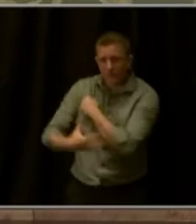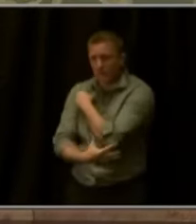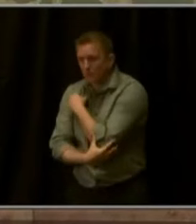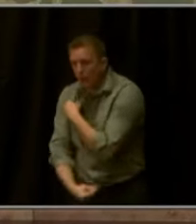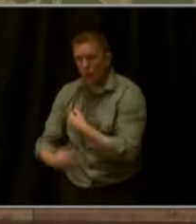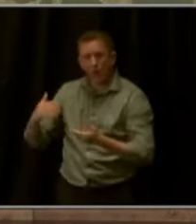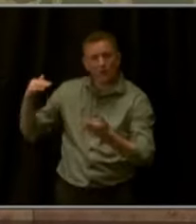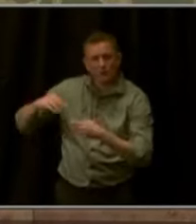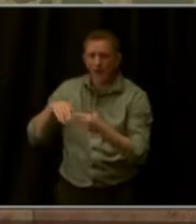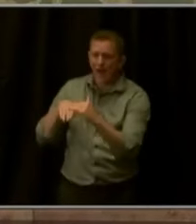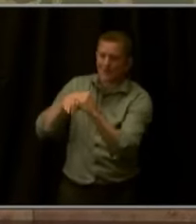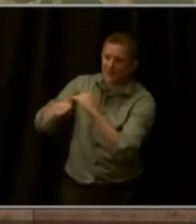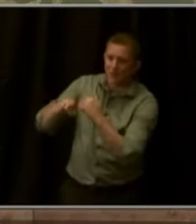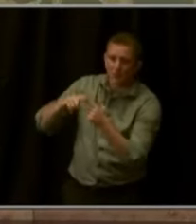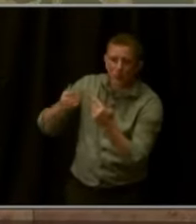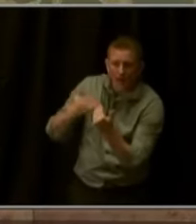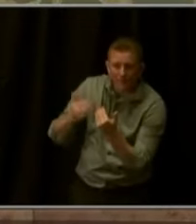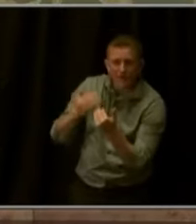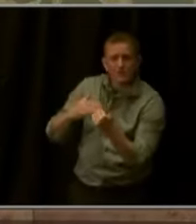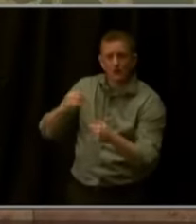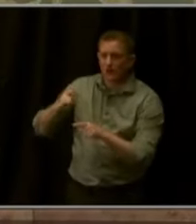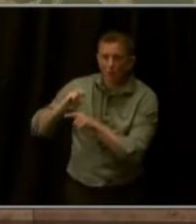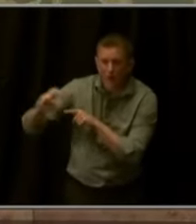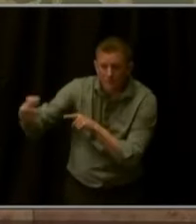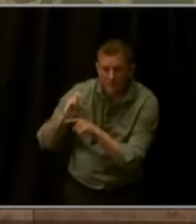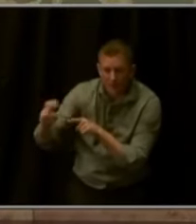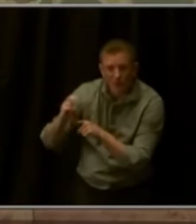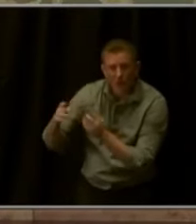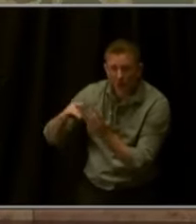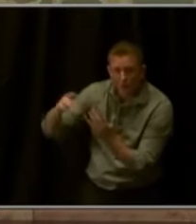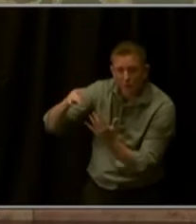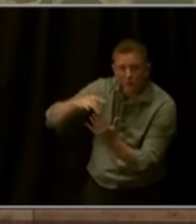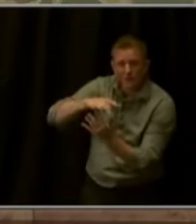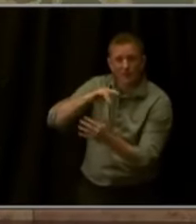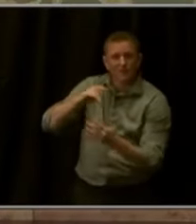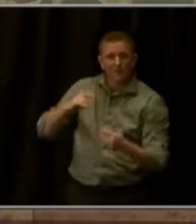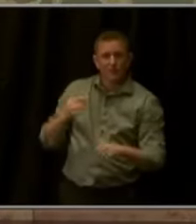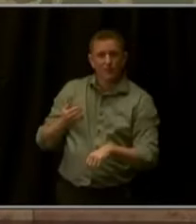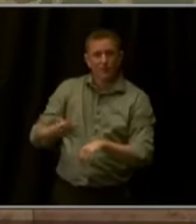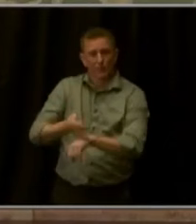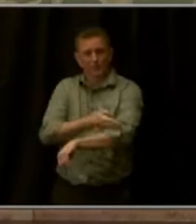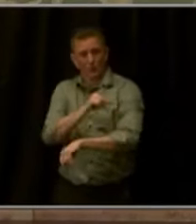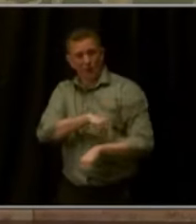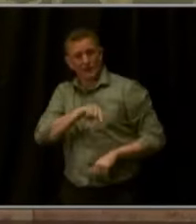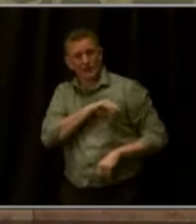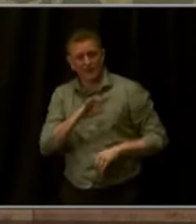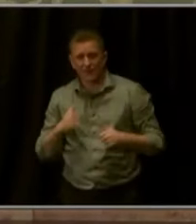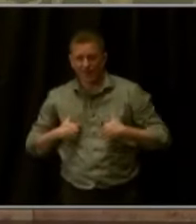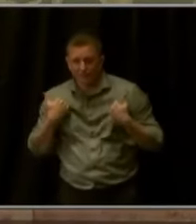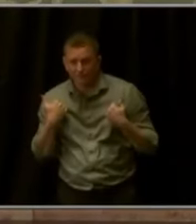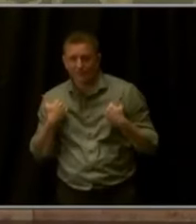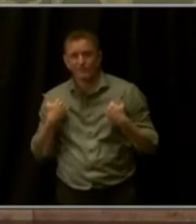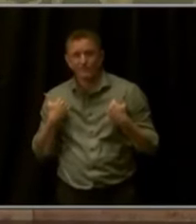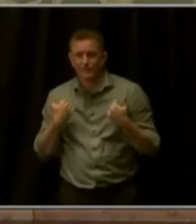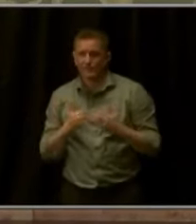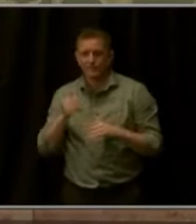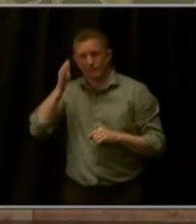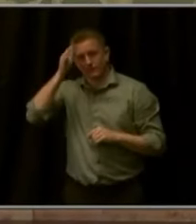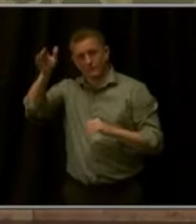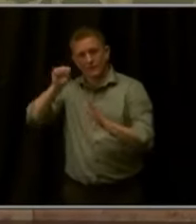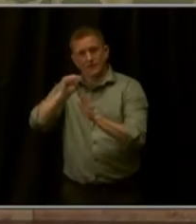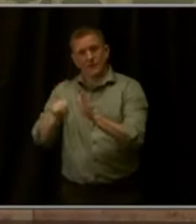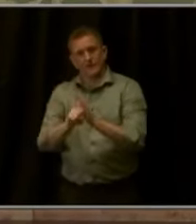low-cost transit opportunities, improve our quality of life, make the future of our state brighter and our state more livable,